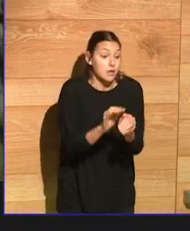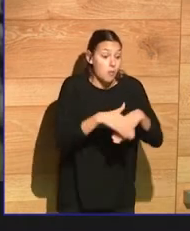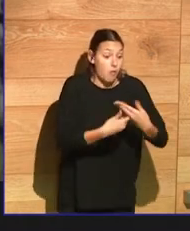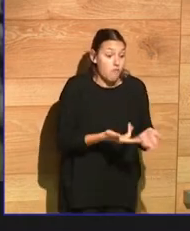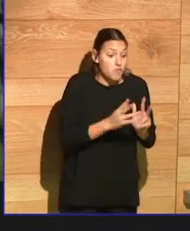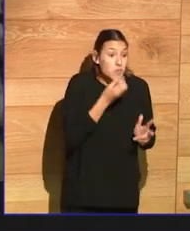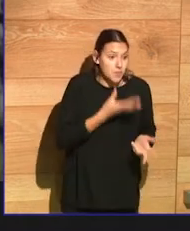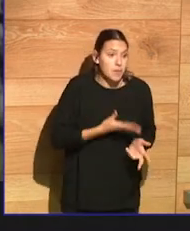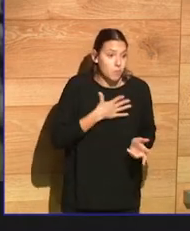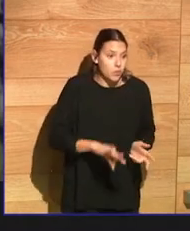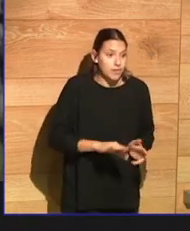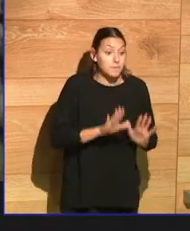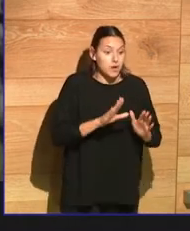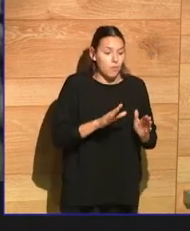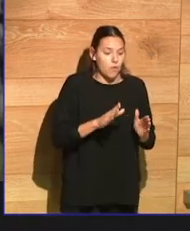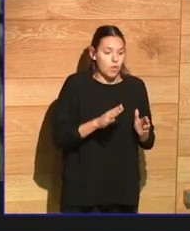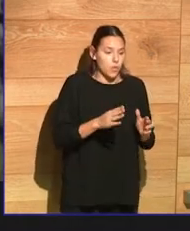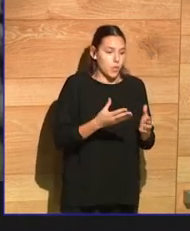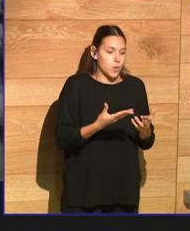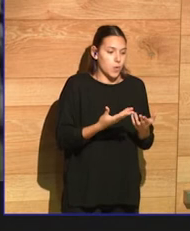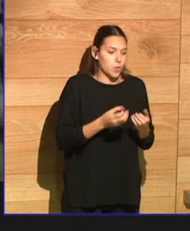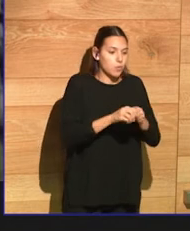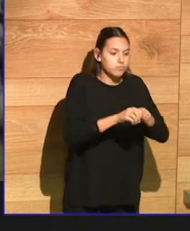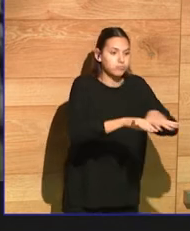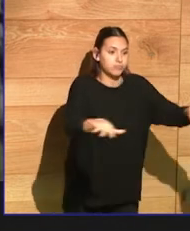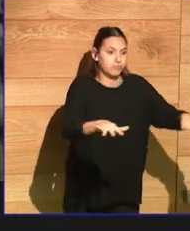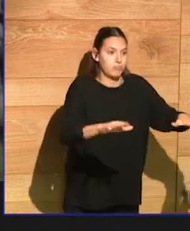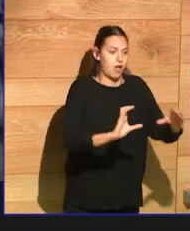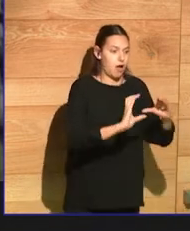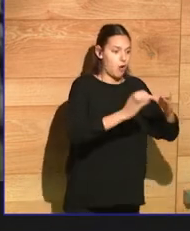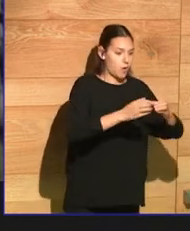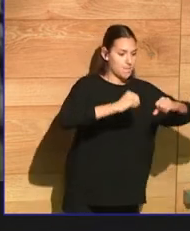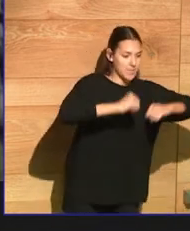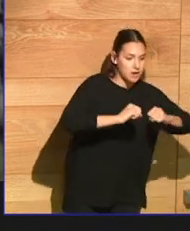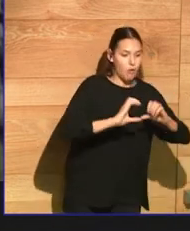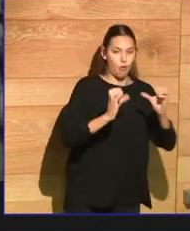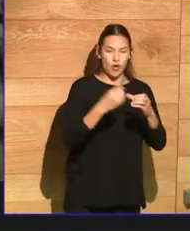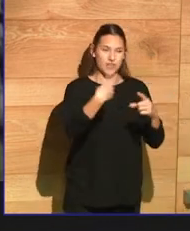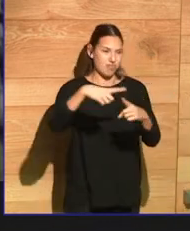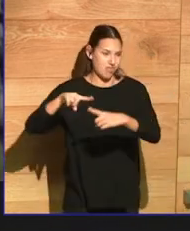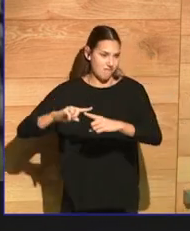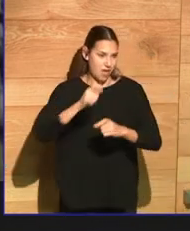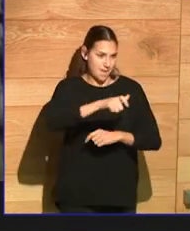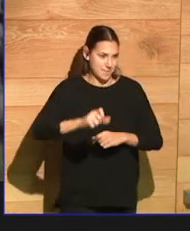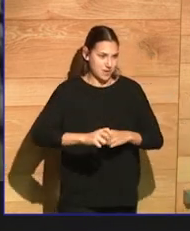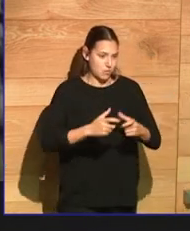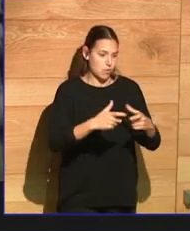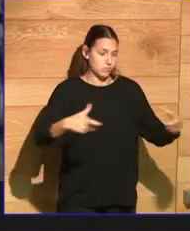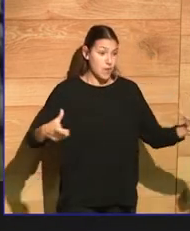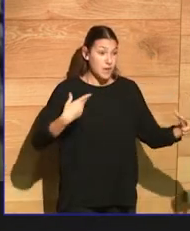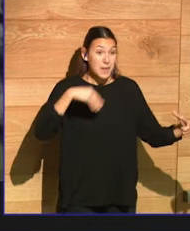groups of people, I don't think democracy works as well as it did.